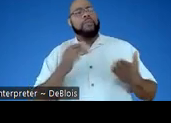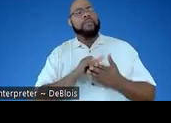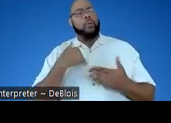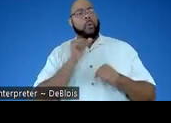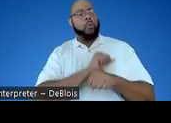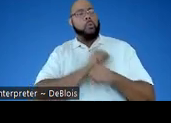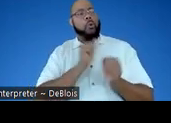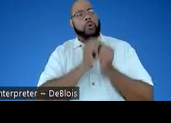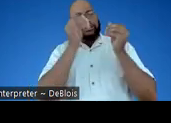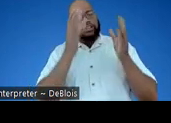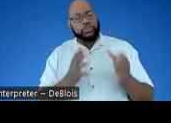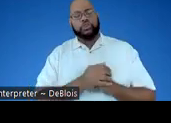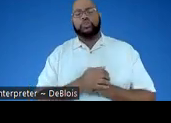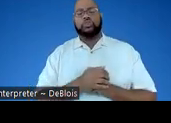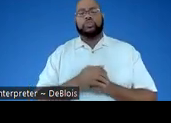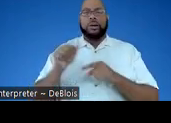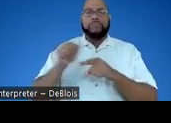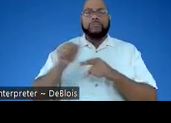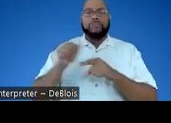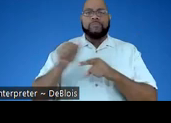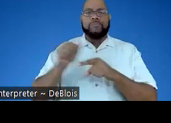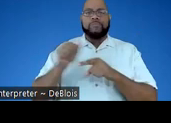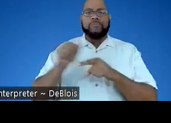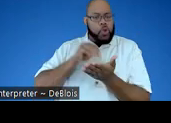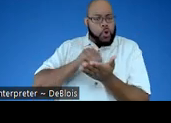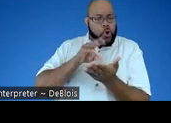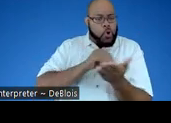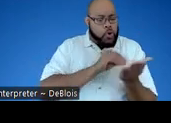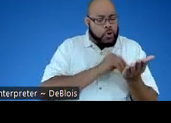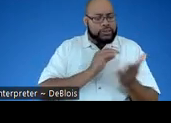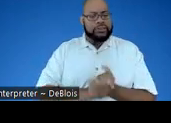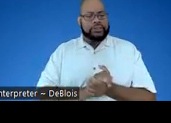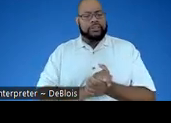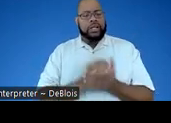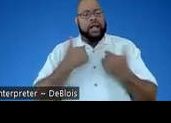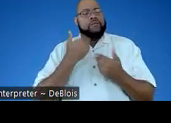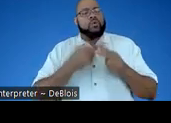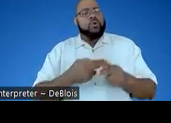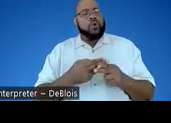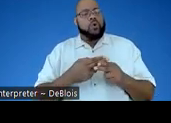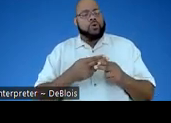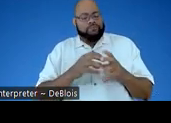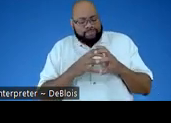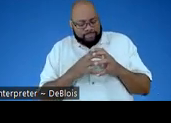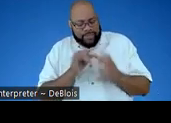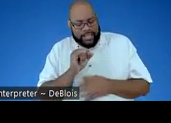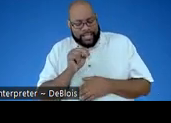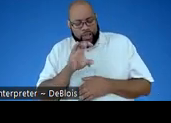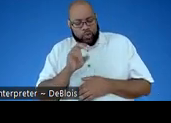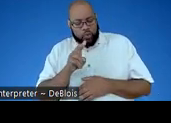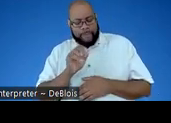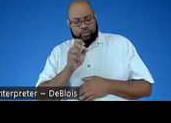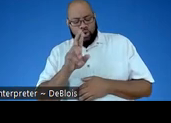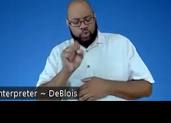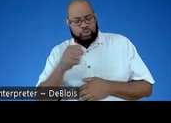working with teachers and practitioners that we were learning. Uh, we have what we call incubators, um, where we're trying